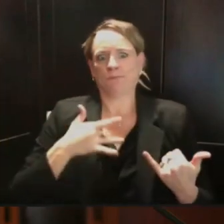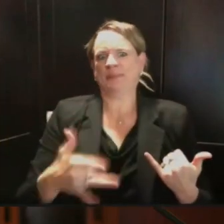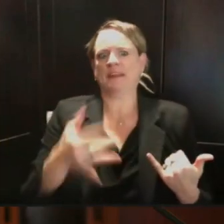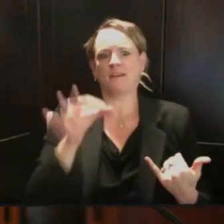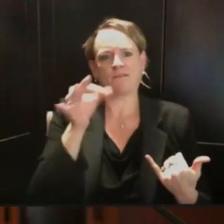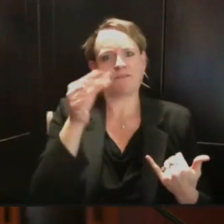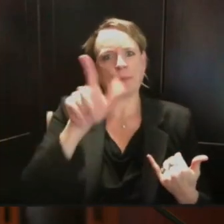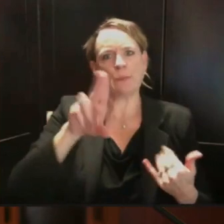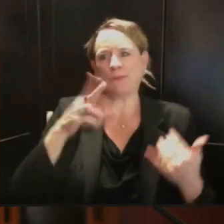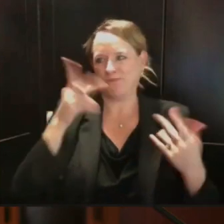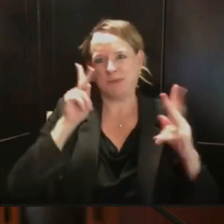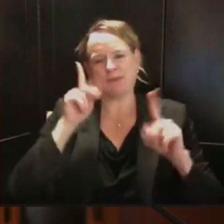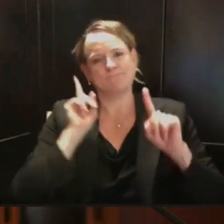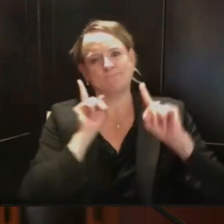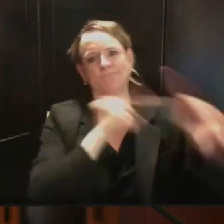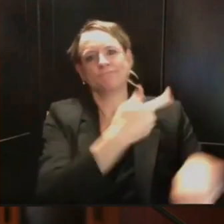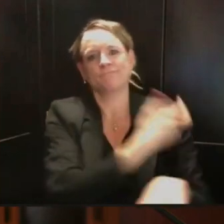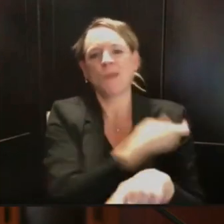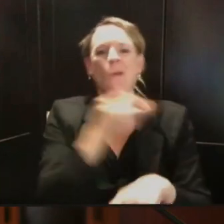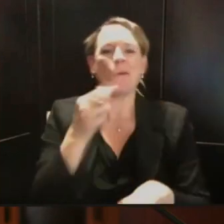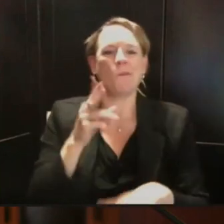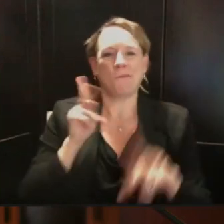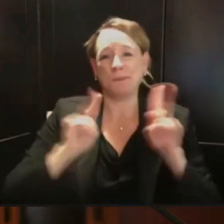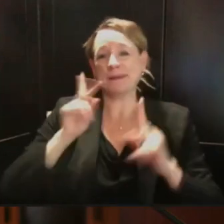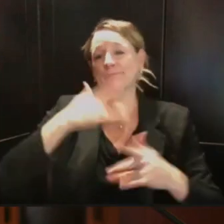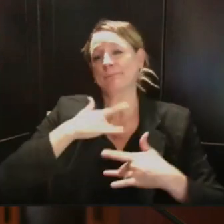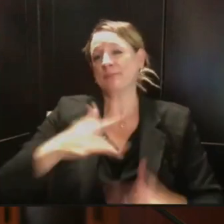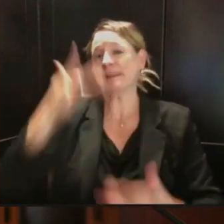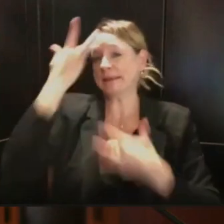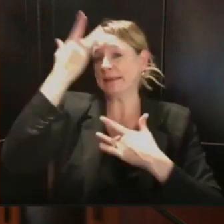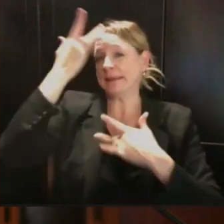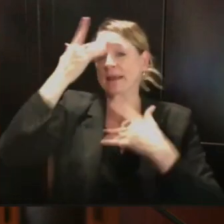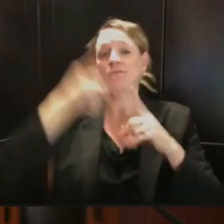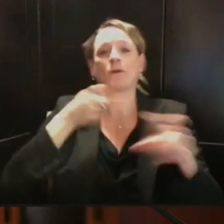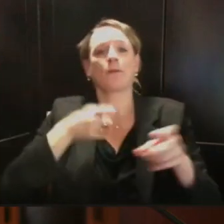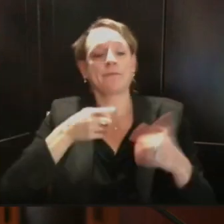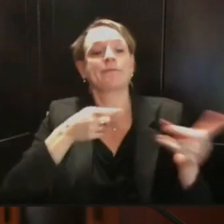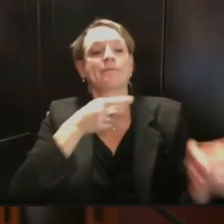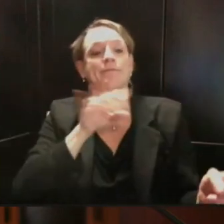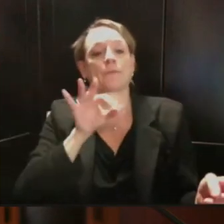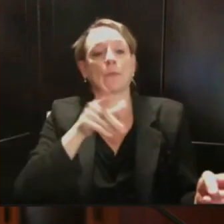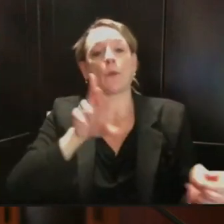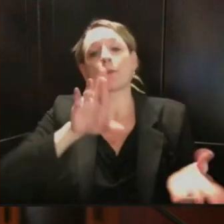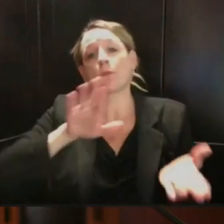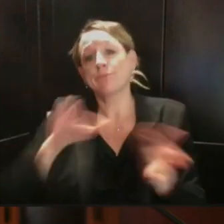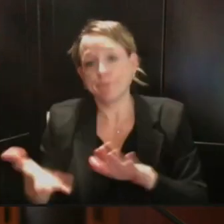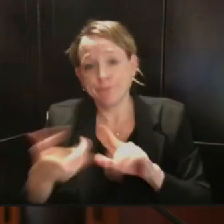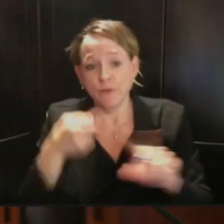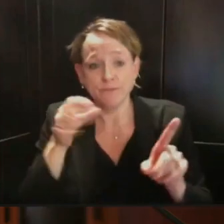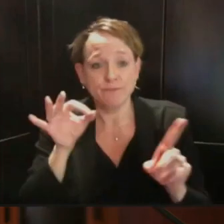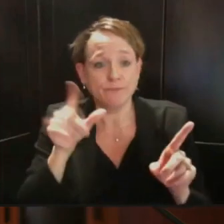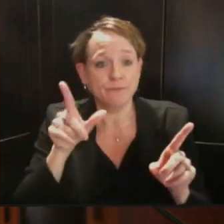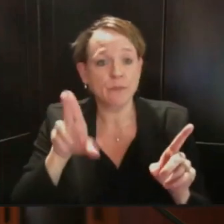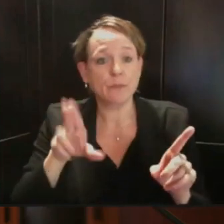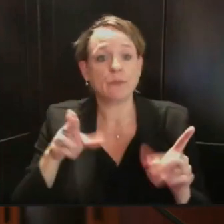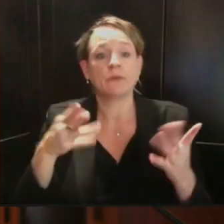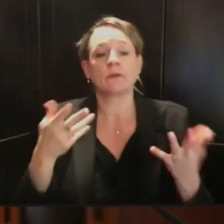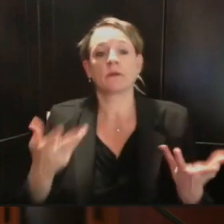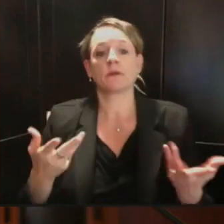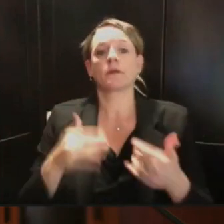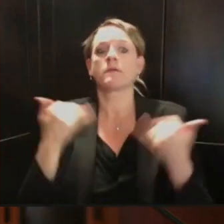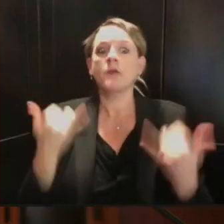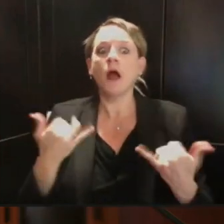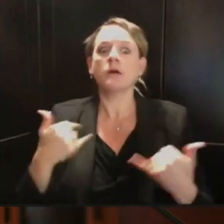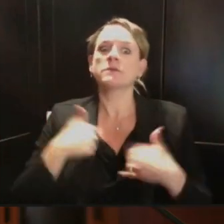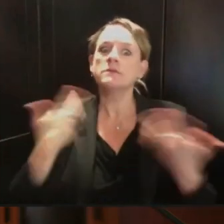every year. And so while we are working very hard and trying to drive a message of increasing flu vaccination,